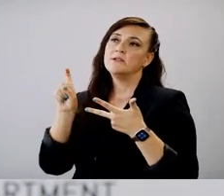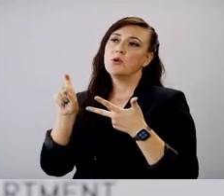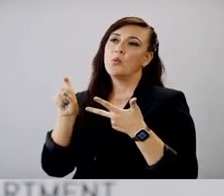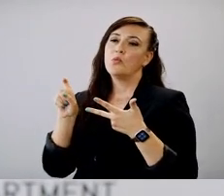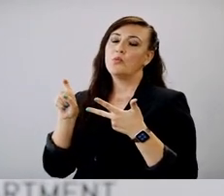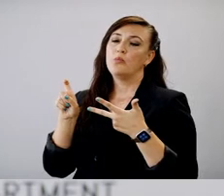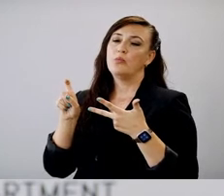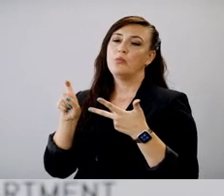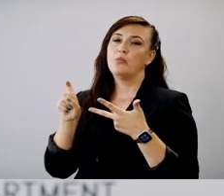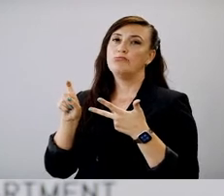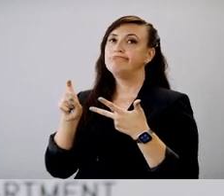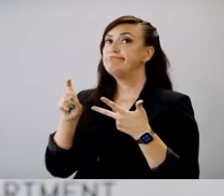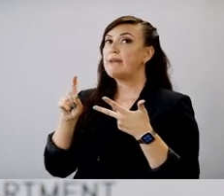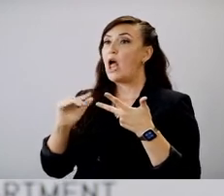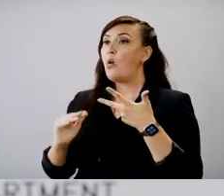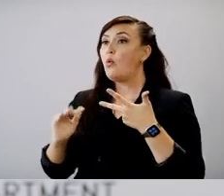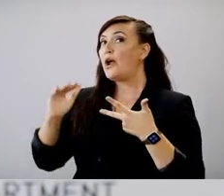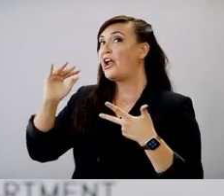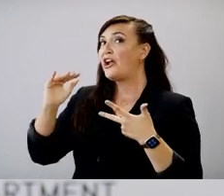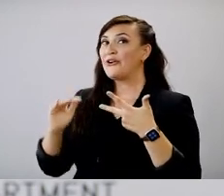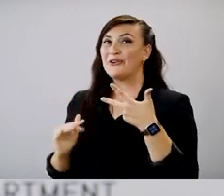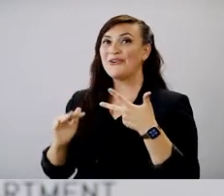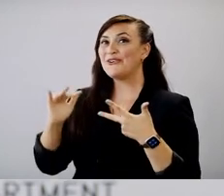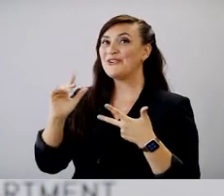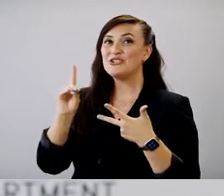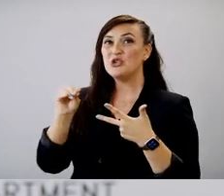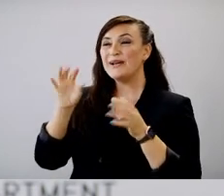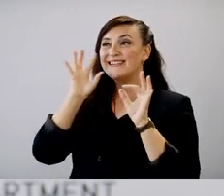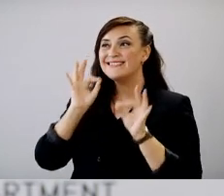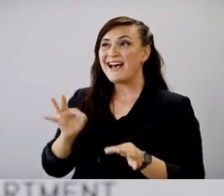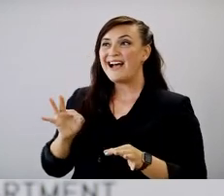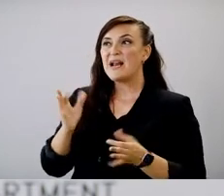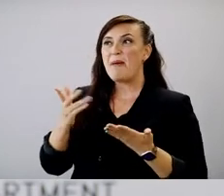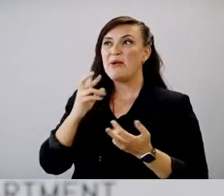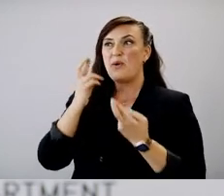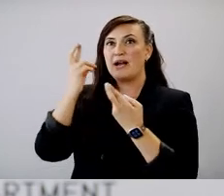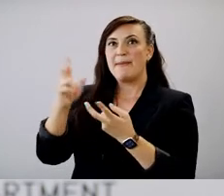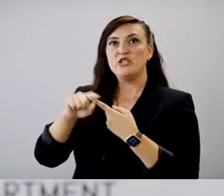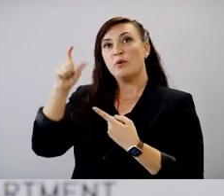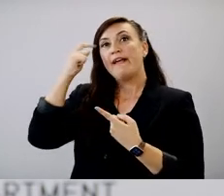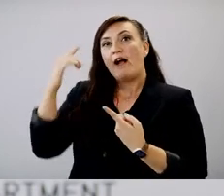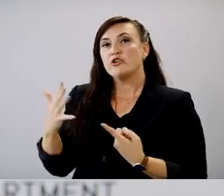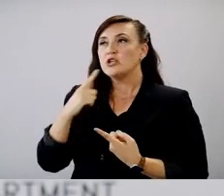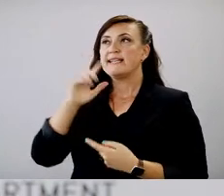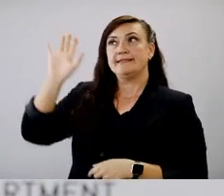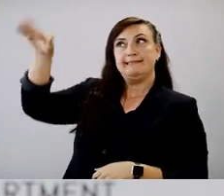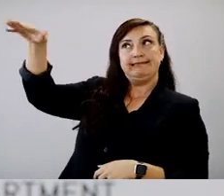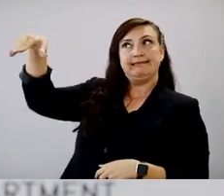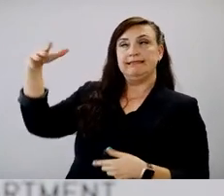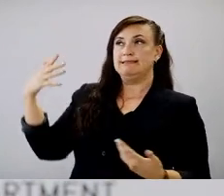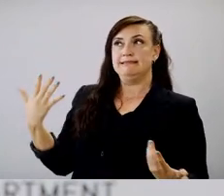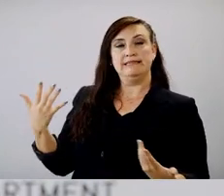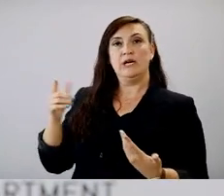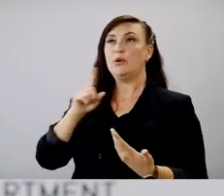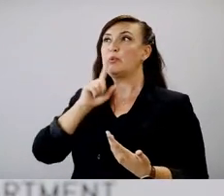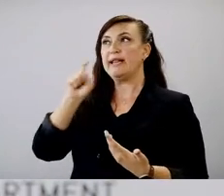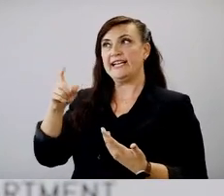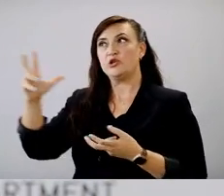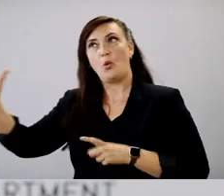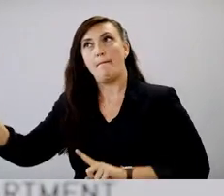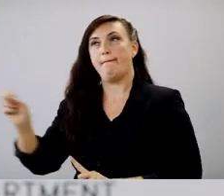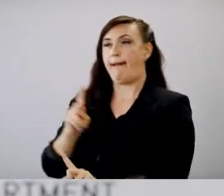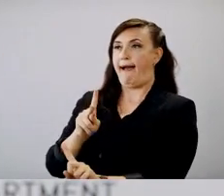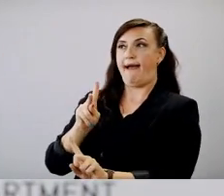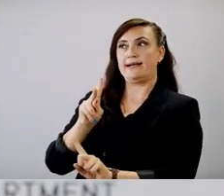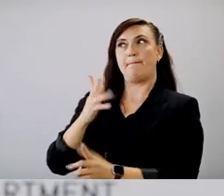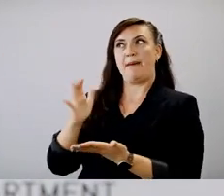at what point do you say, do you recommend to the governor or do you say we really need to go back